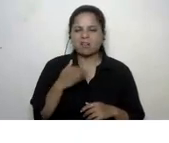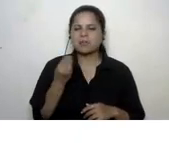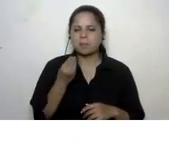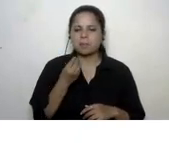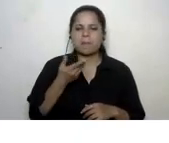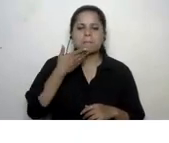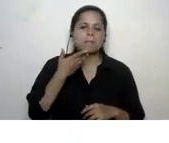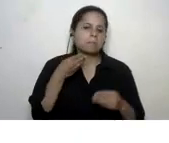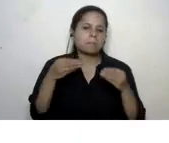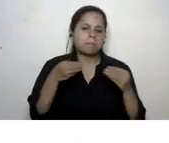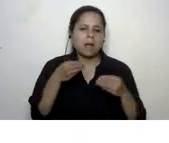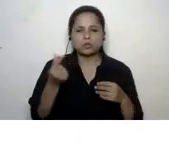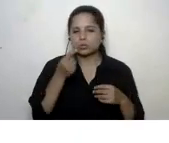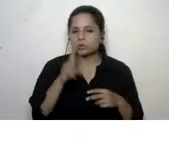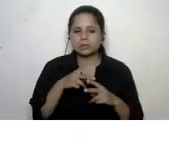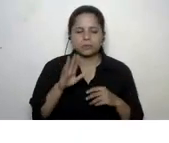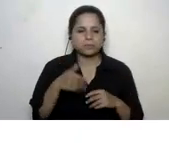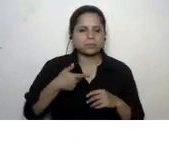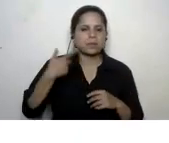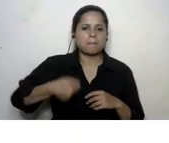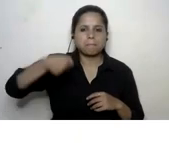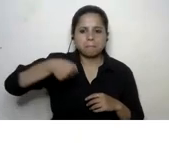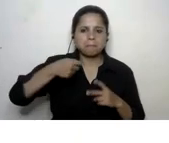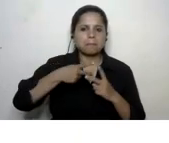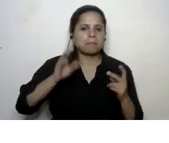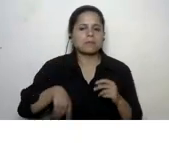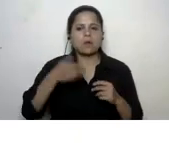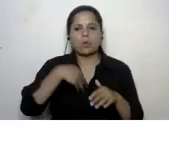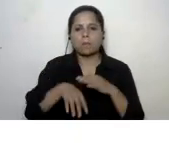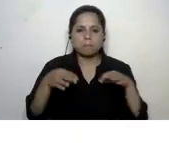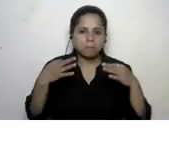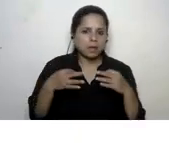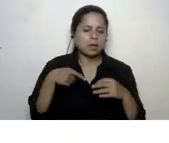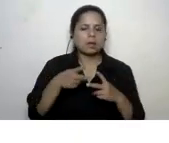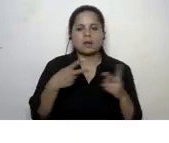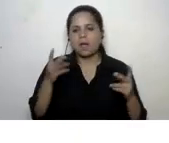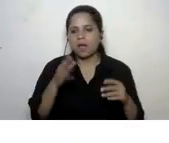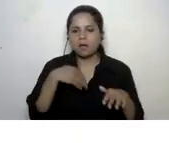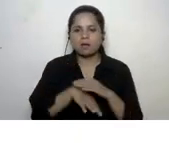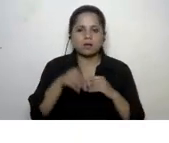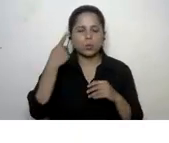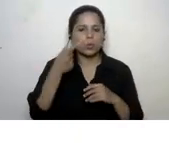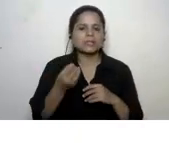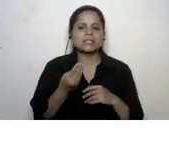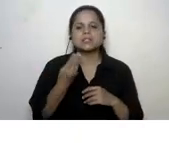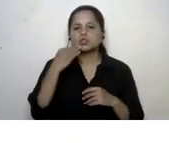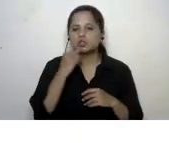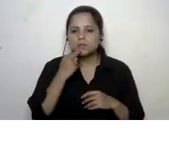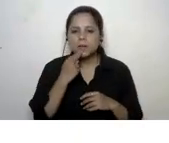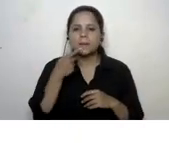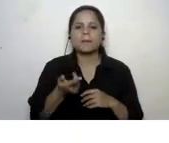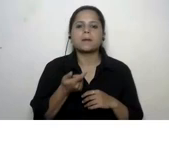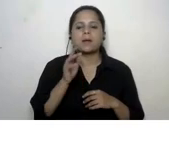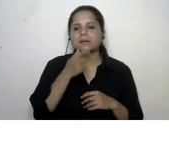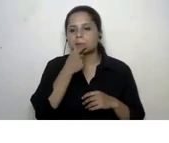use plastic and then we use packages which have foil and paper and plastic in them like you know for chips and biscuits all of us keep